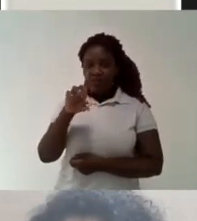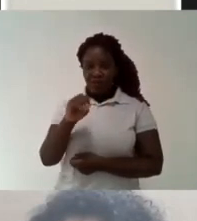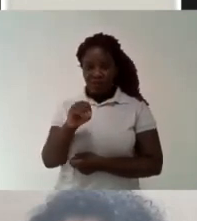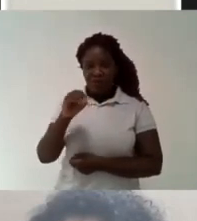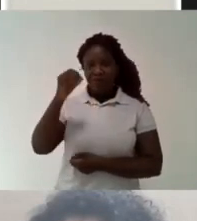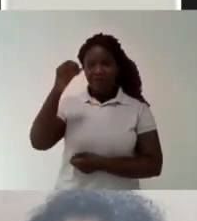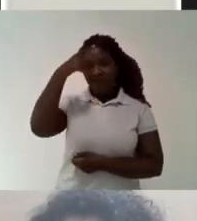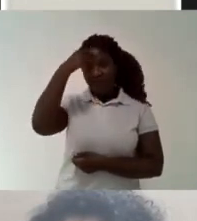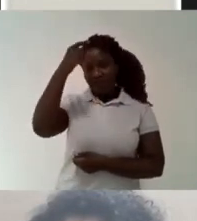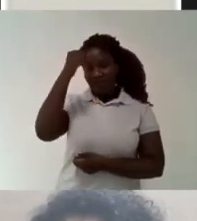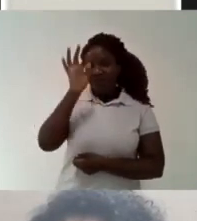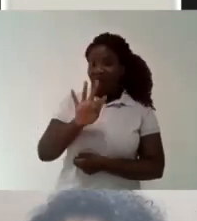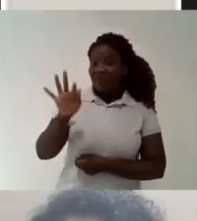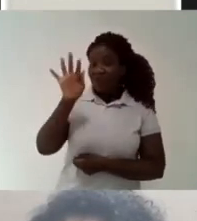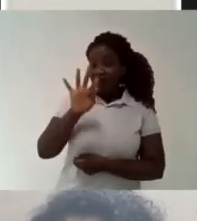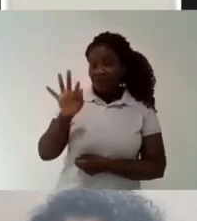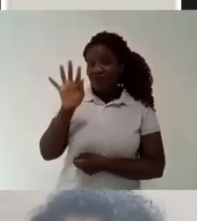panelists